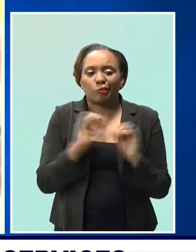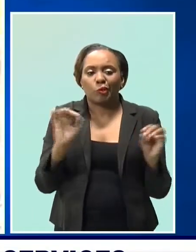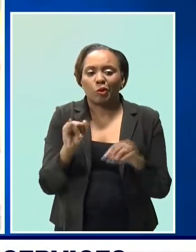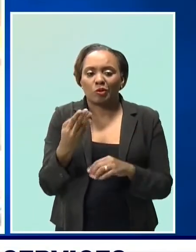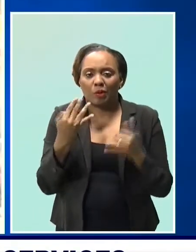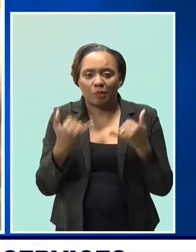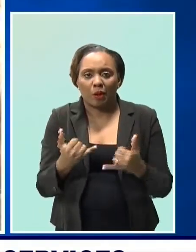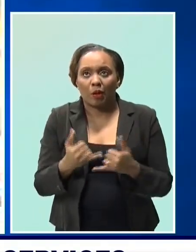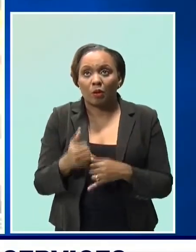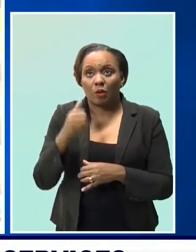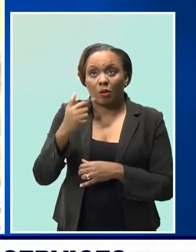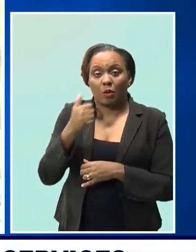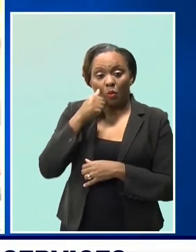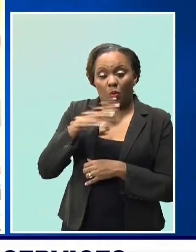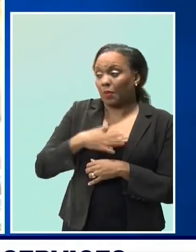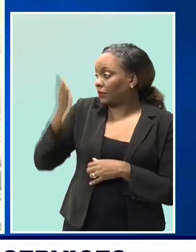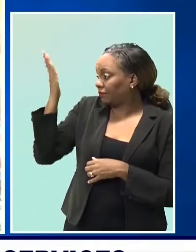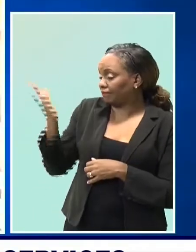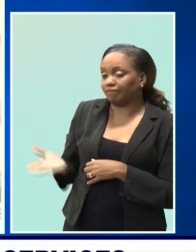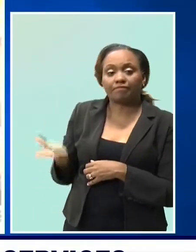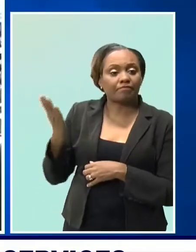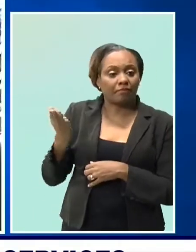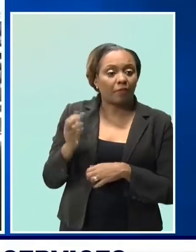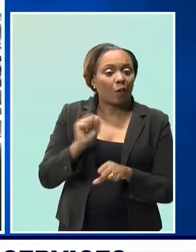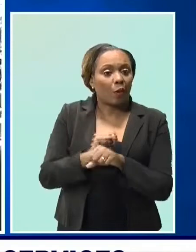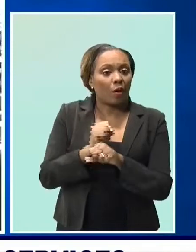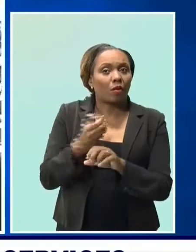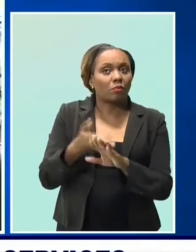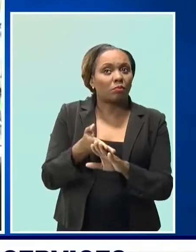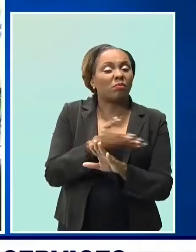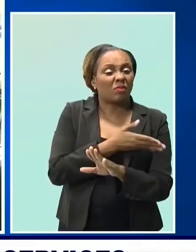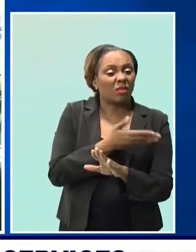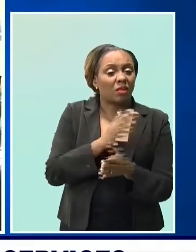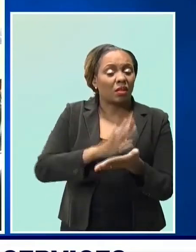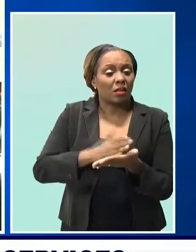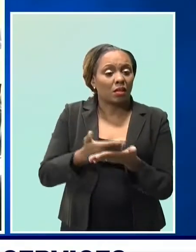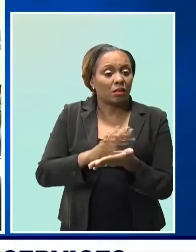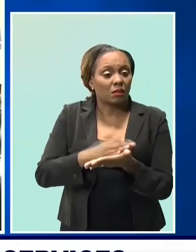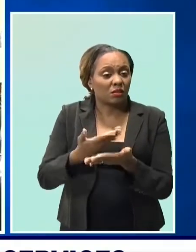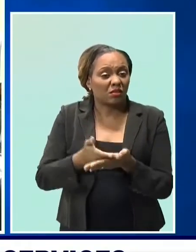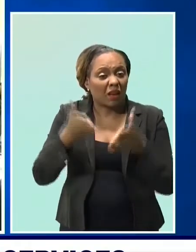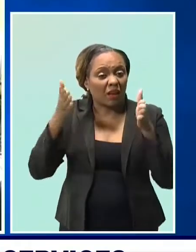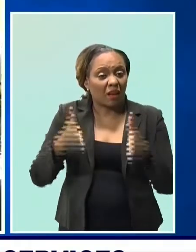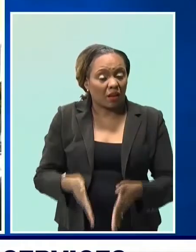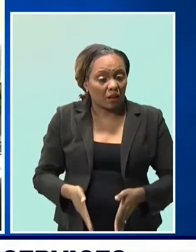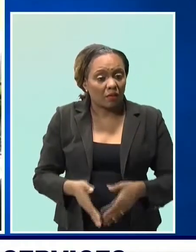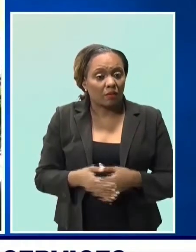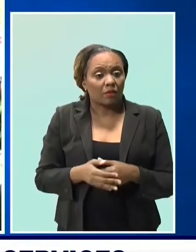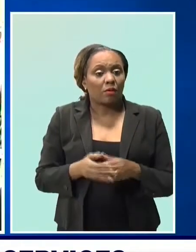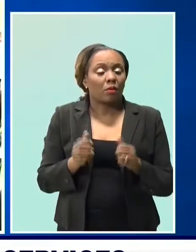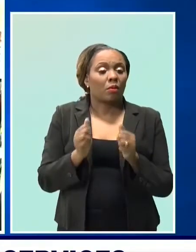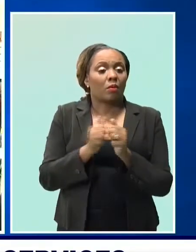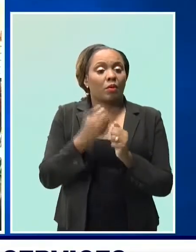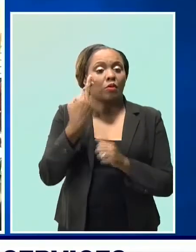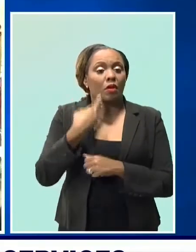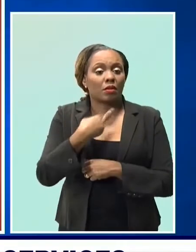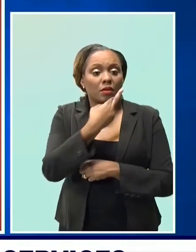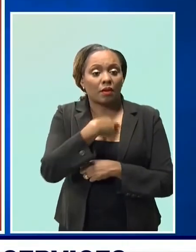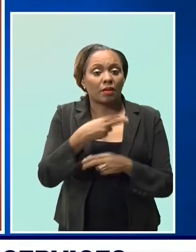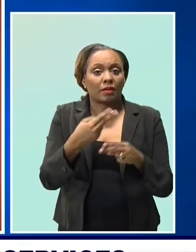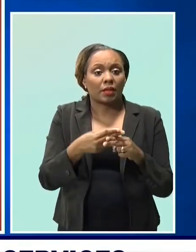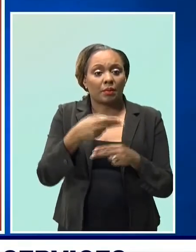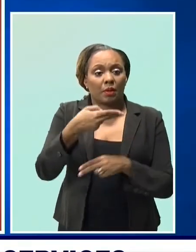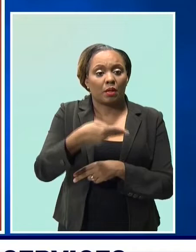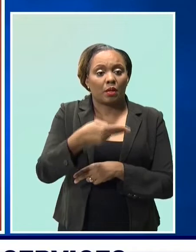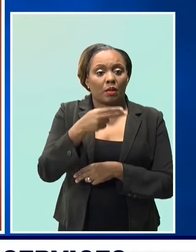Anissa Duplessis is one such individual, a former demi-chef de partie at the now-closed Hugo's restaurant. Really